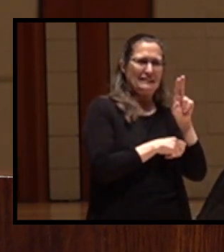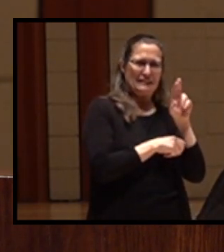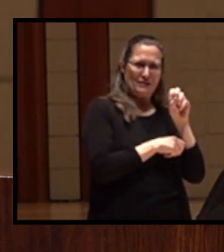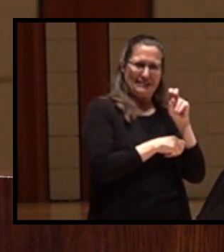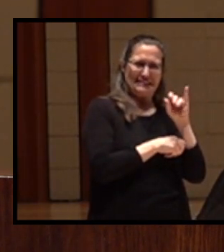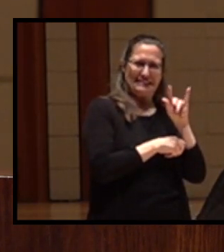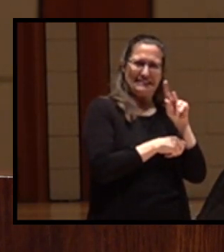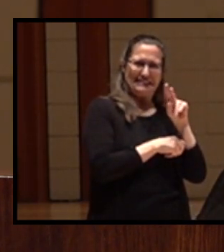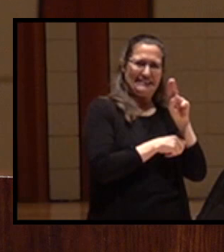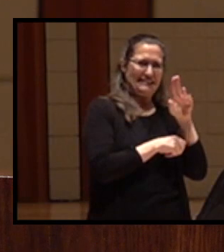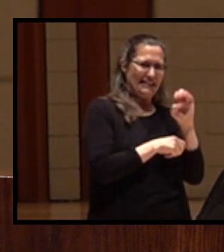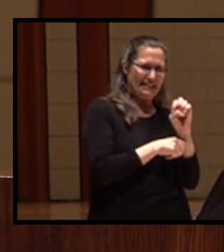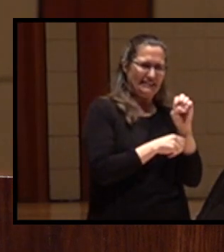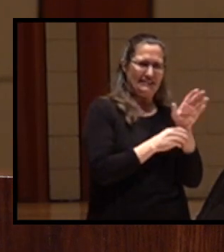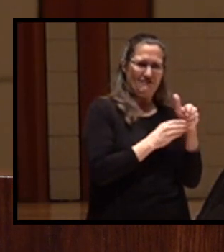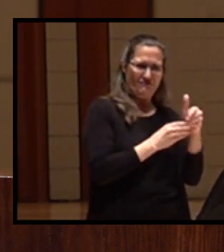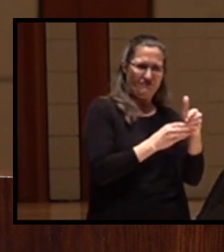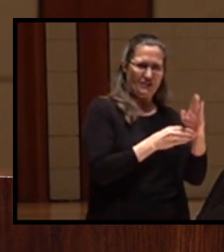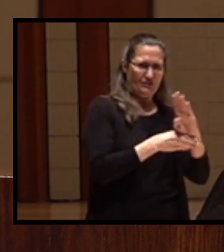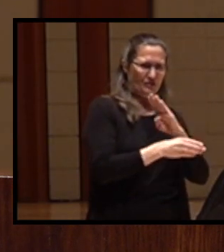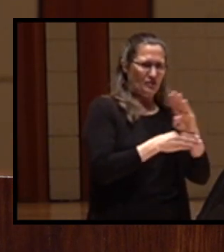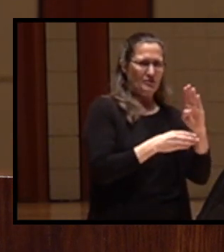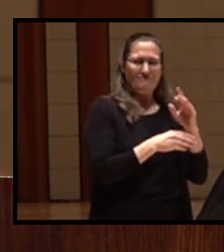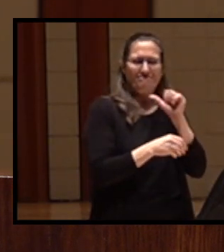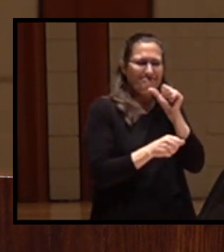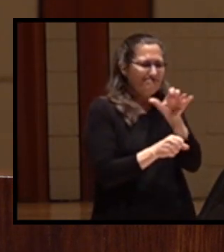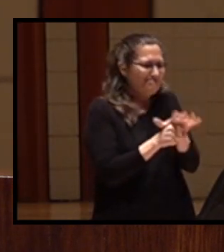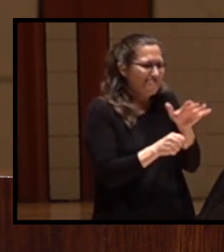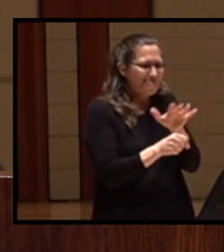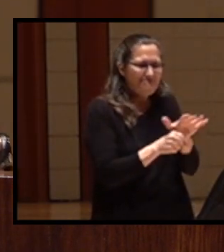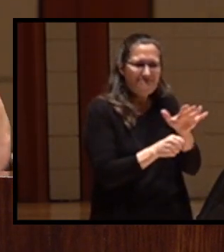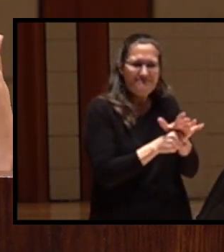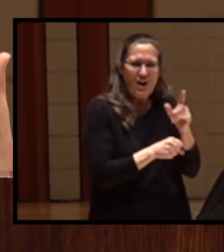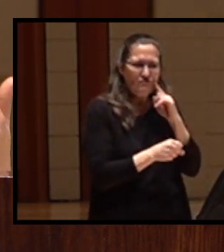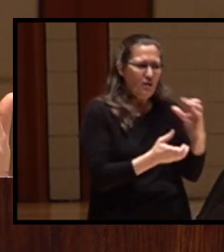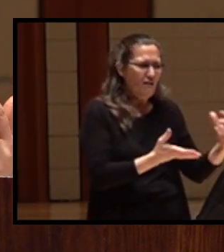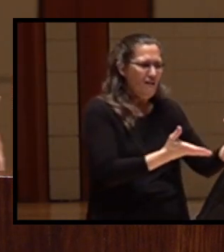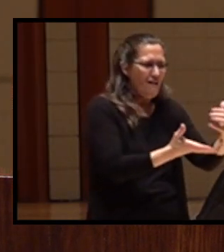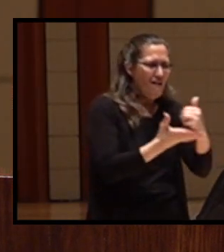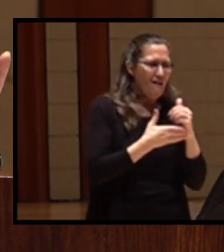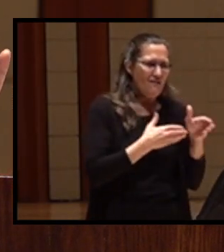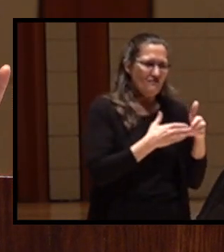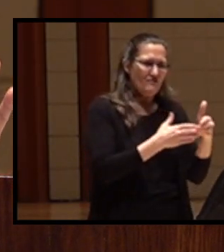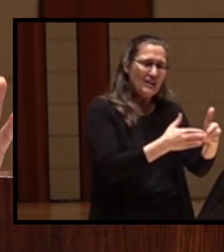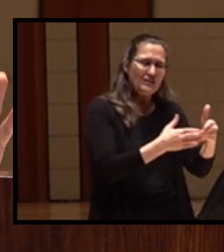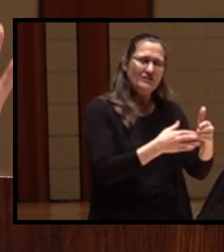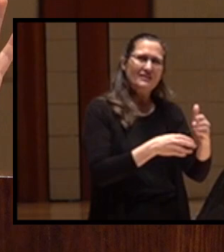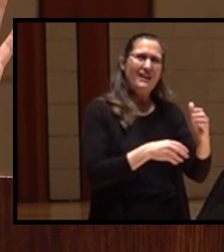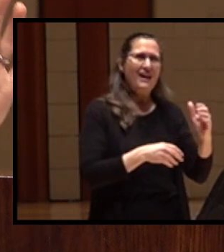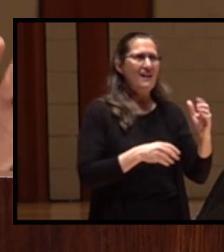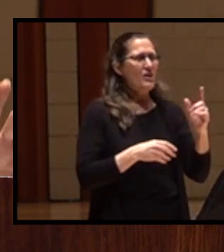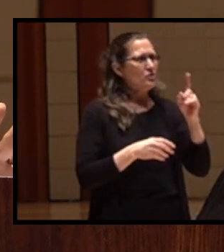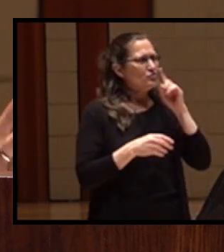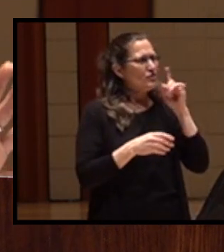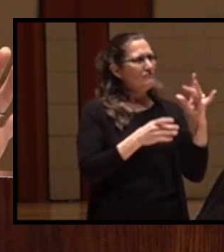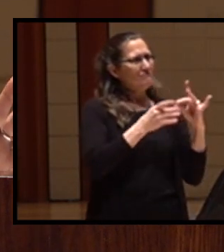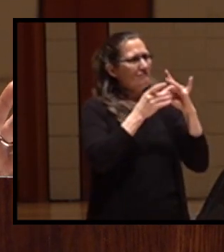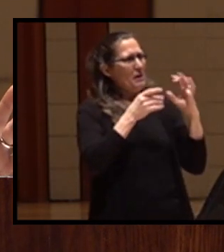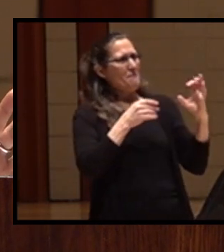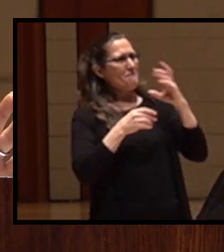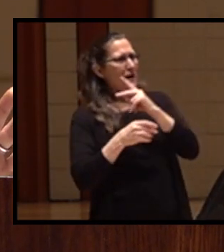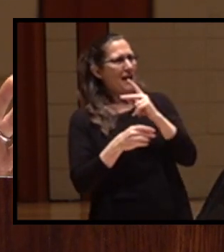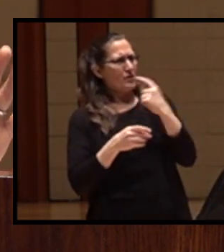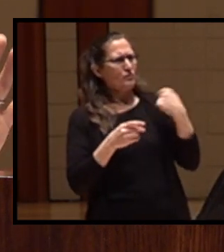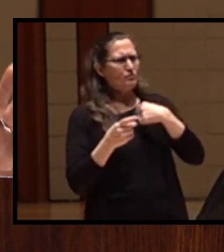for us to have a sustainable harvest. And of course, that goes back to that cultural covenant where we agreed we would never take